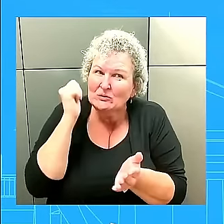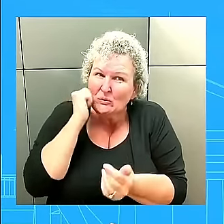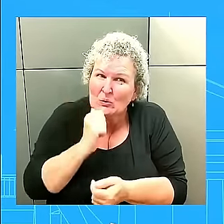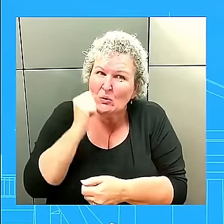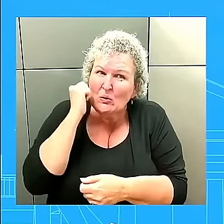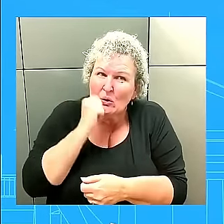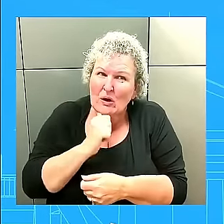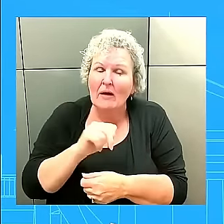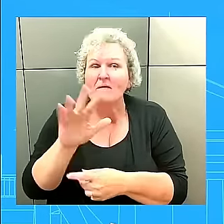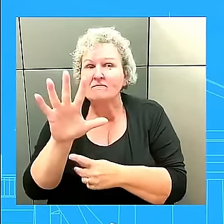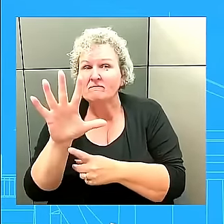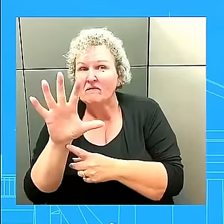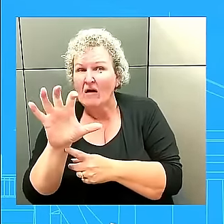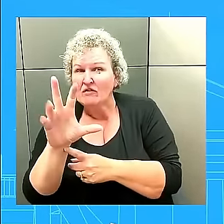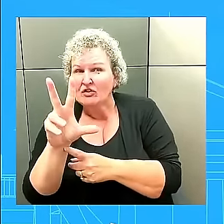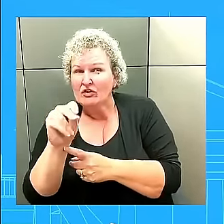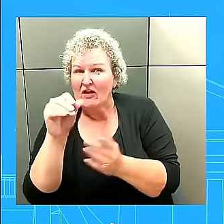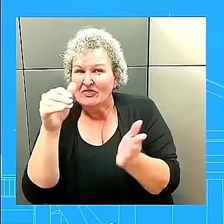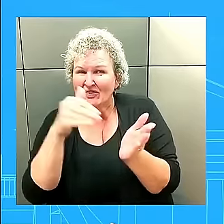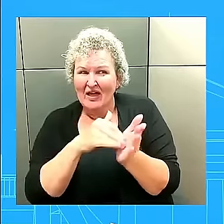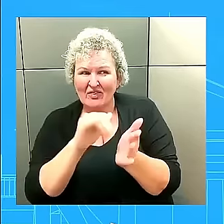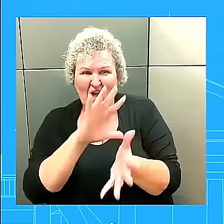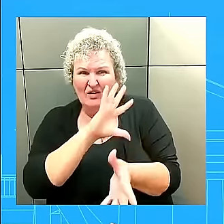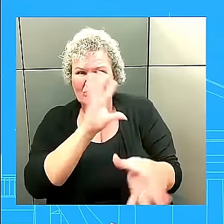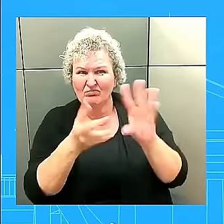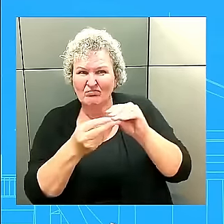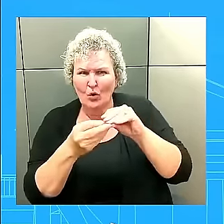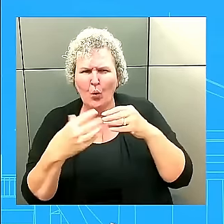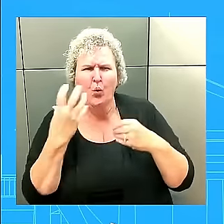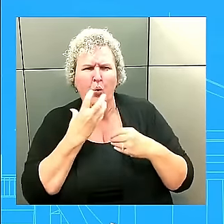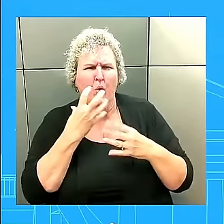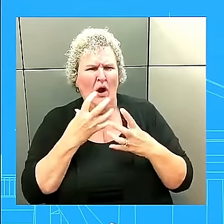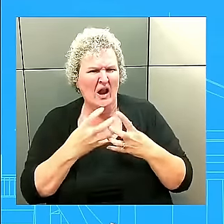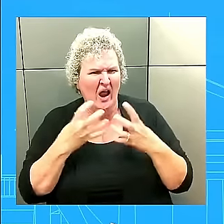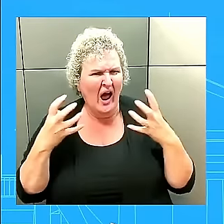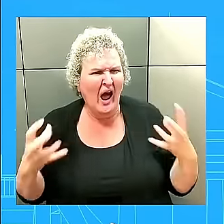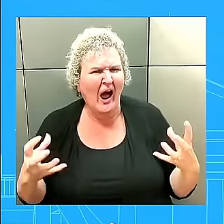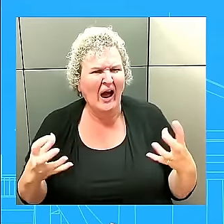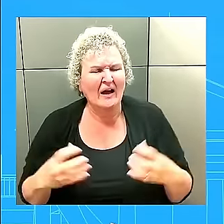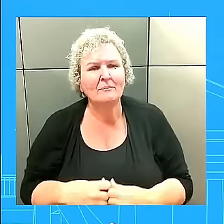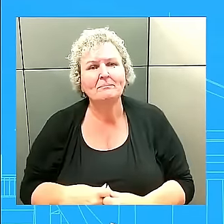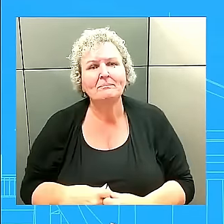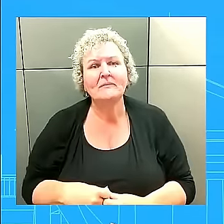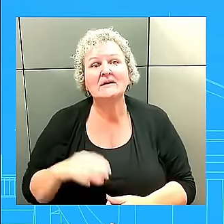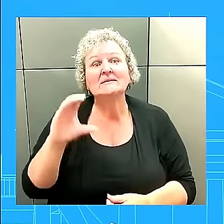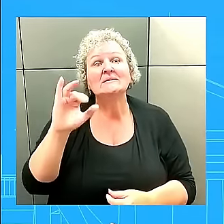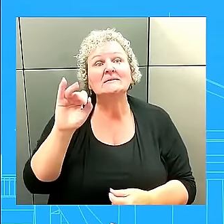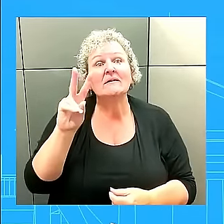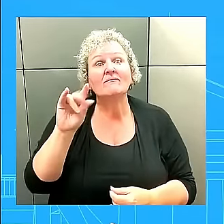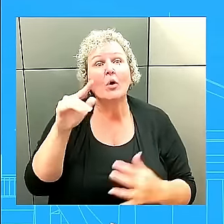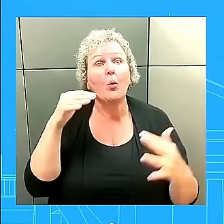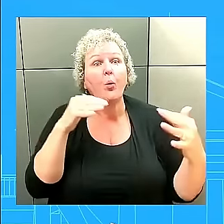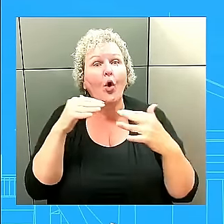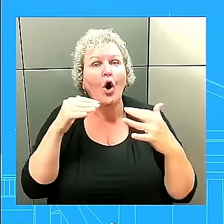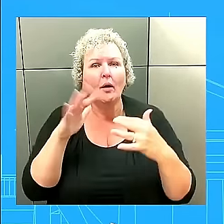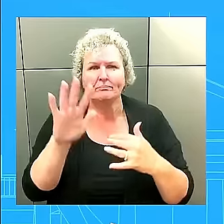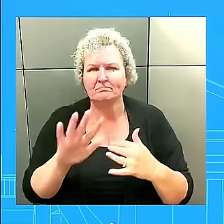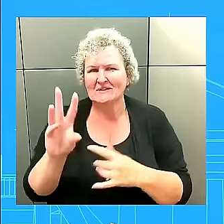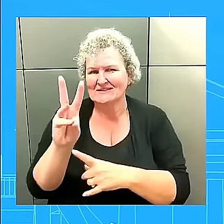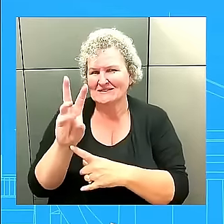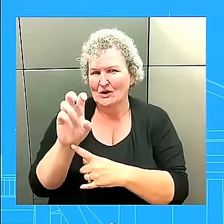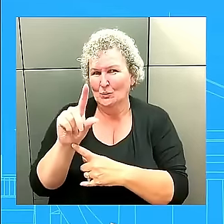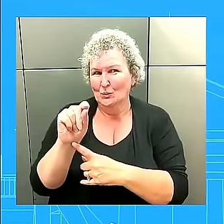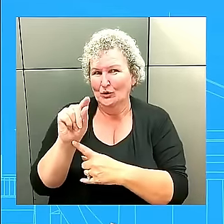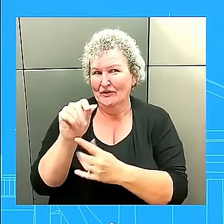there were in the American Civil War, there were like 620,000 killed. Just to put this into some perspective, this is three years fighting in Ukraine.